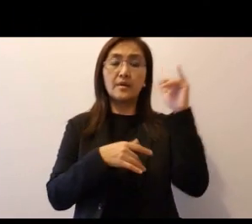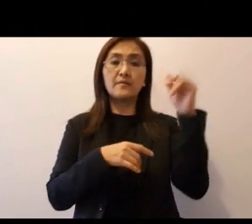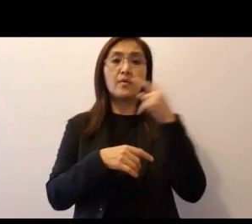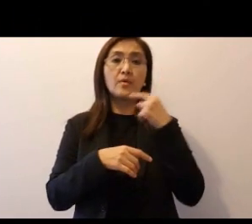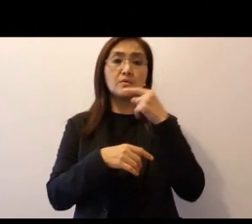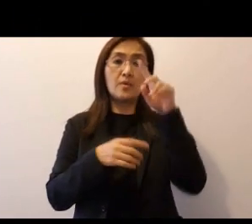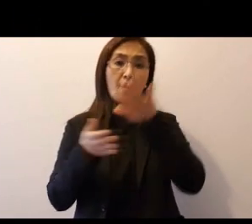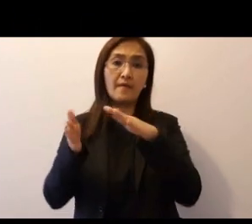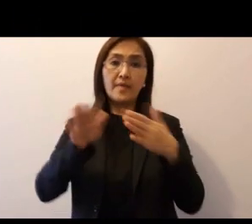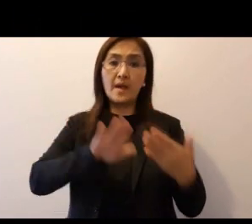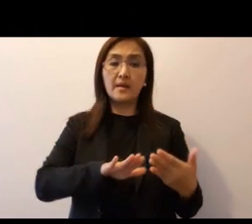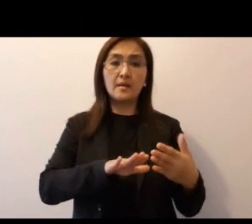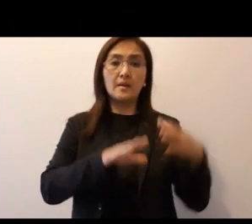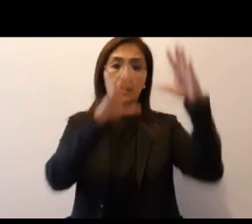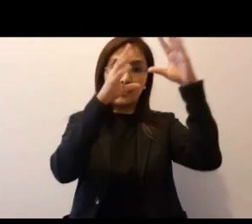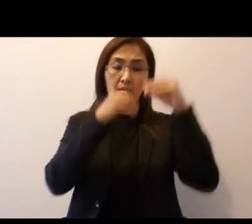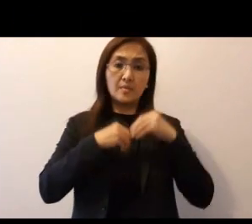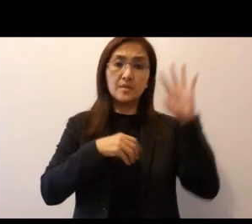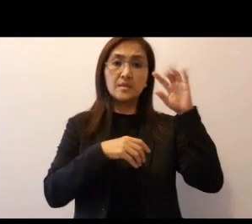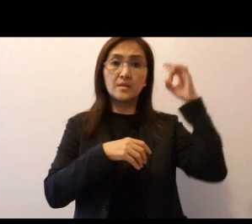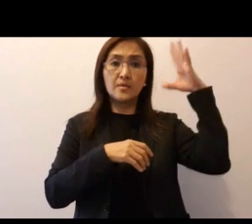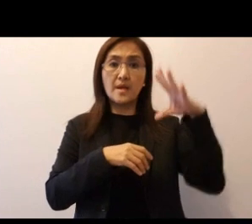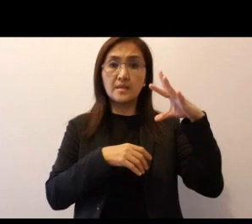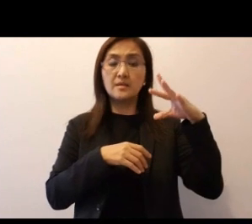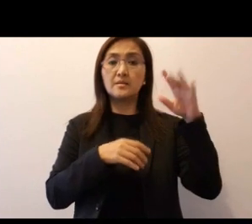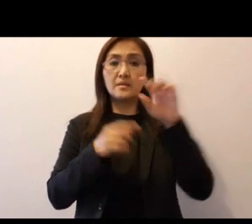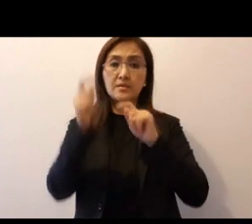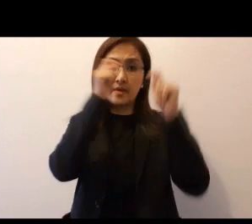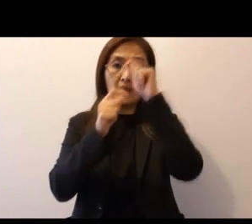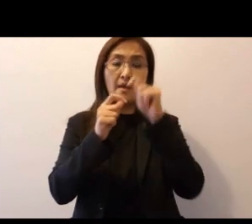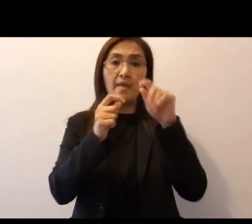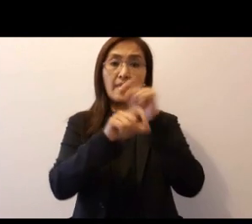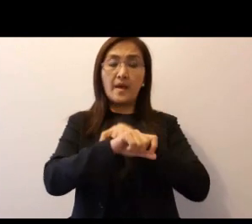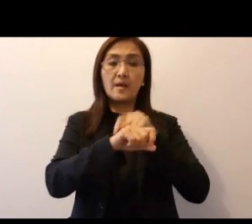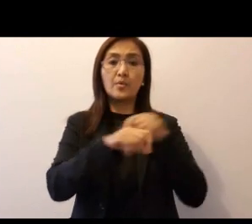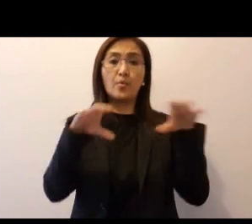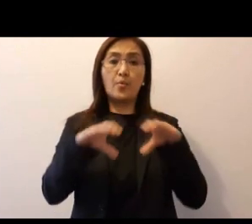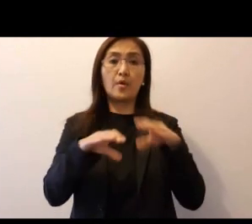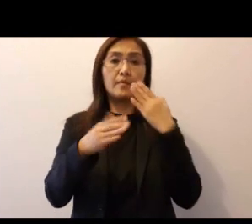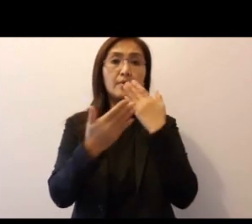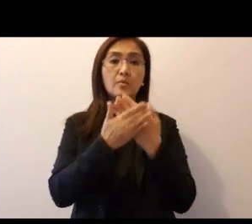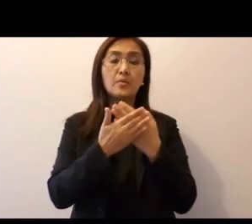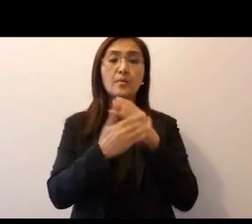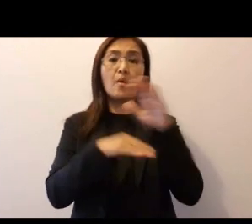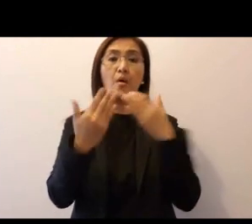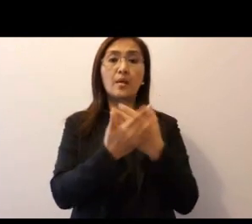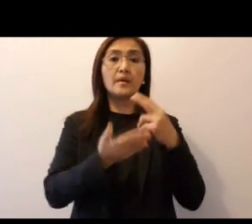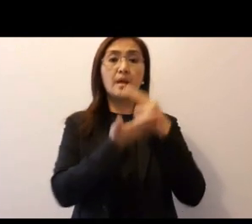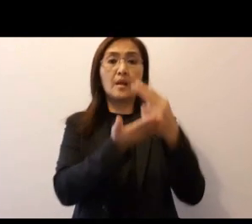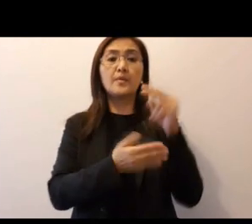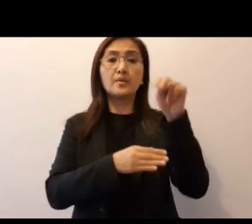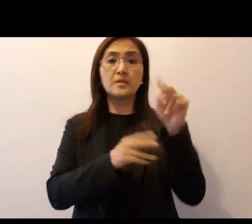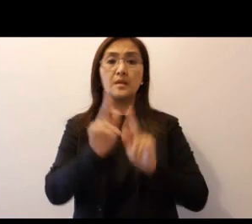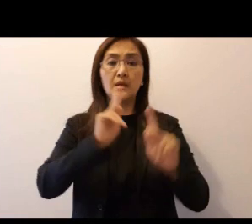to those who have died. Give us the grace in these trying times, to work for the good of all, and to help those in